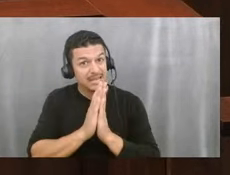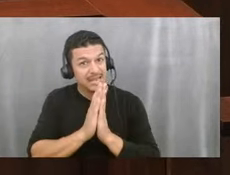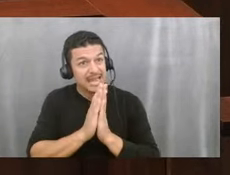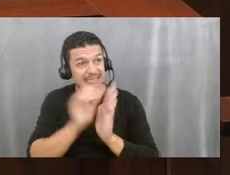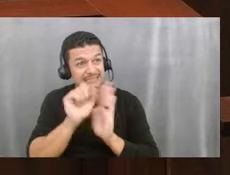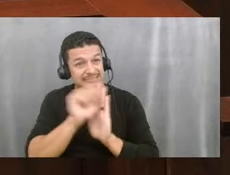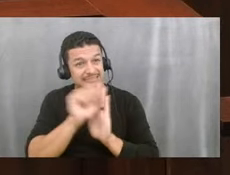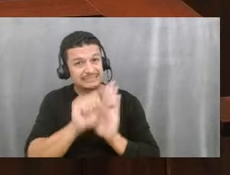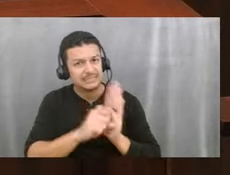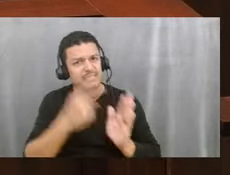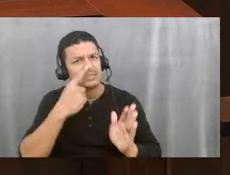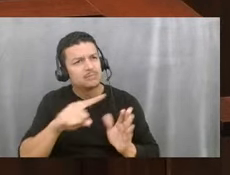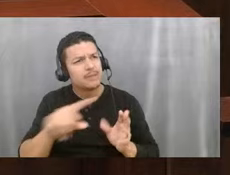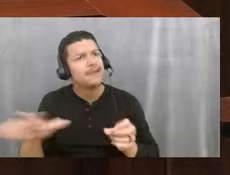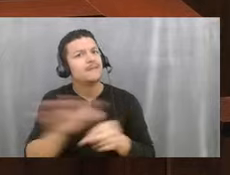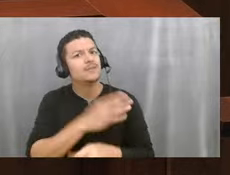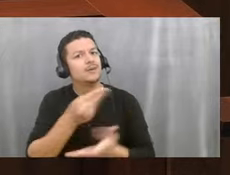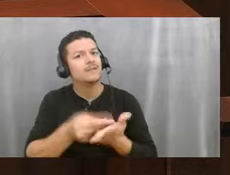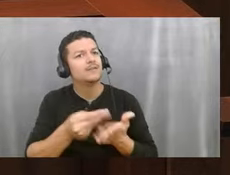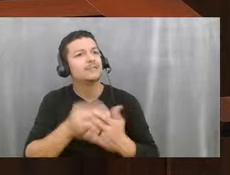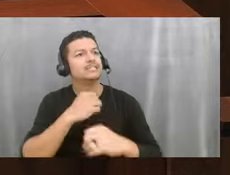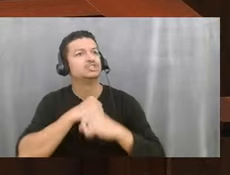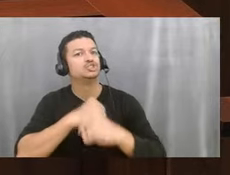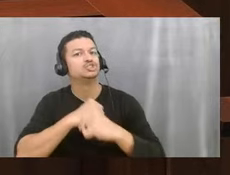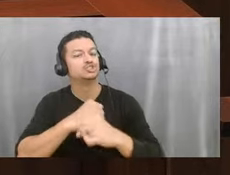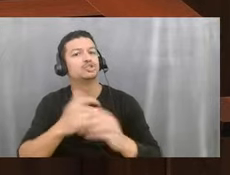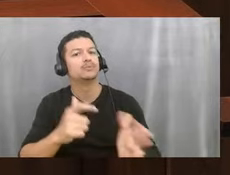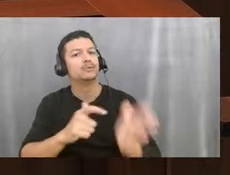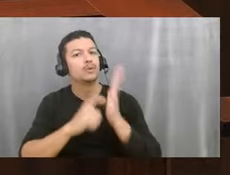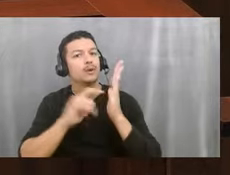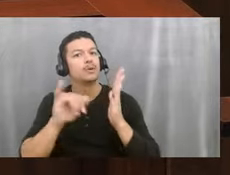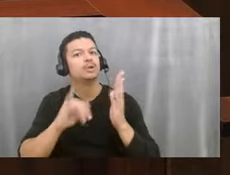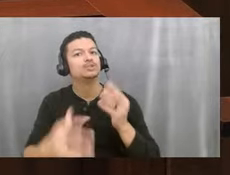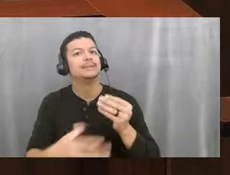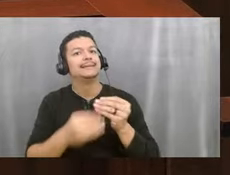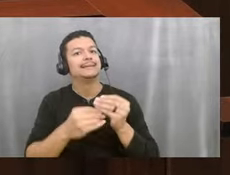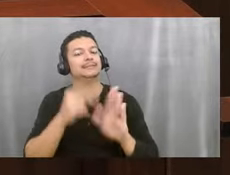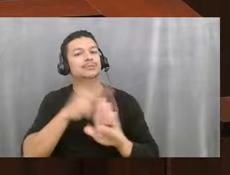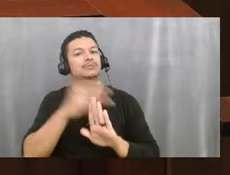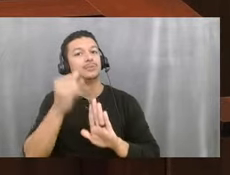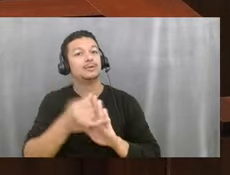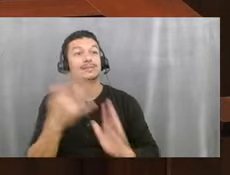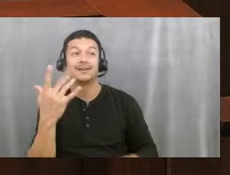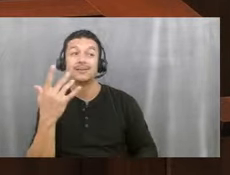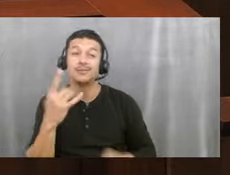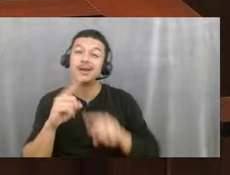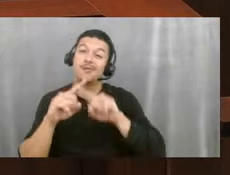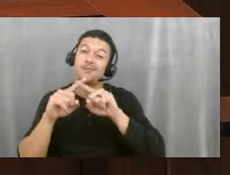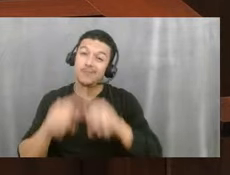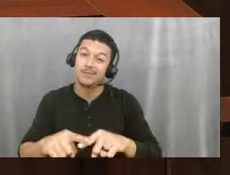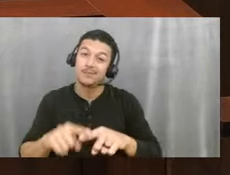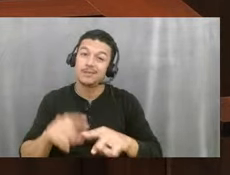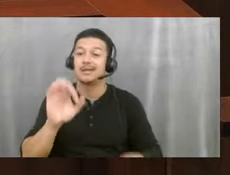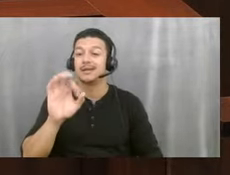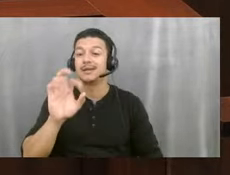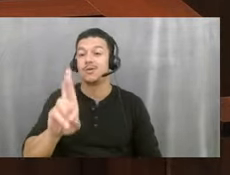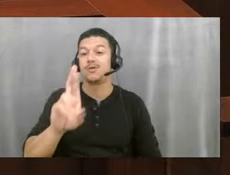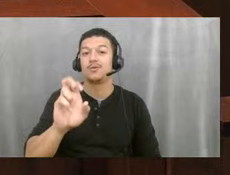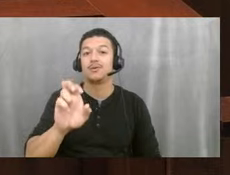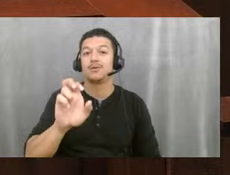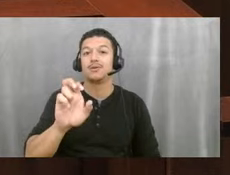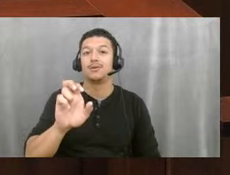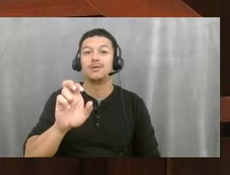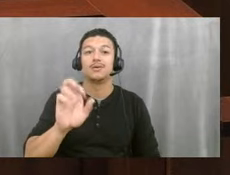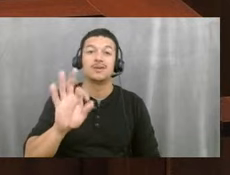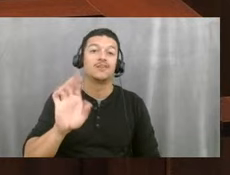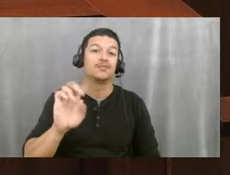funding our security requirements and additional projects as we need them because we do rely on the referendum dollars. Also, teacher pay has been